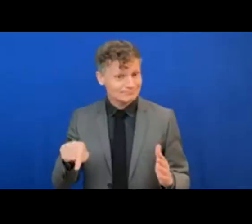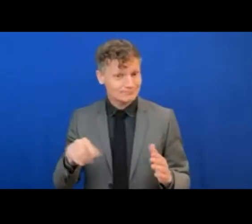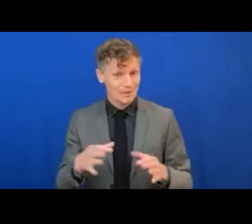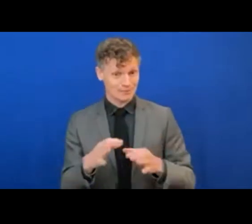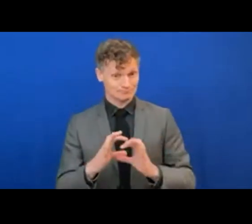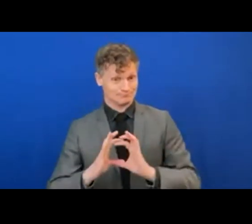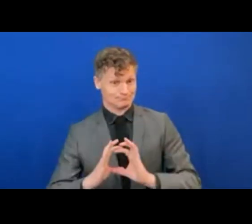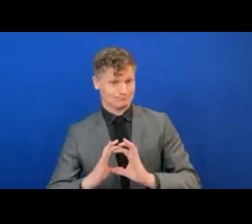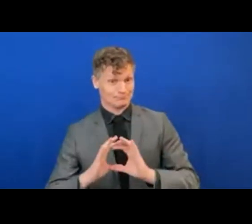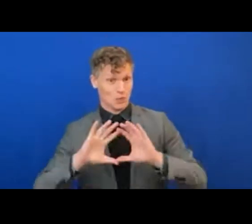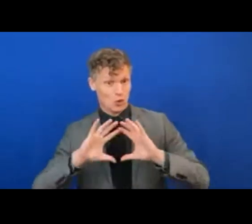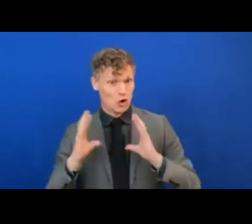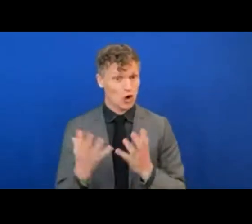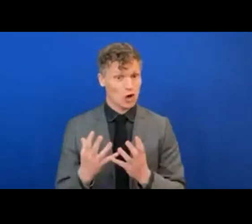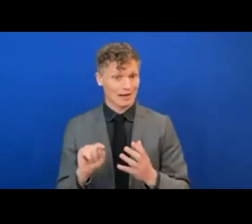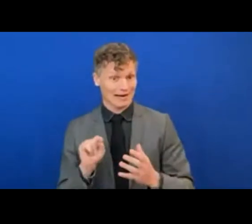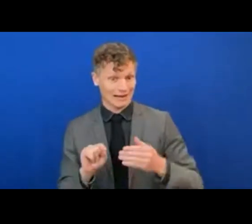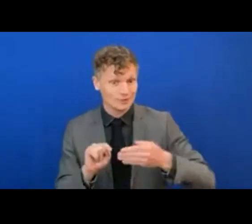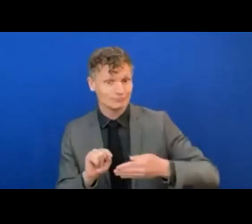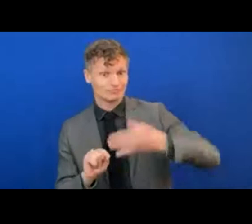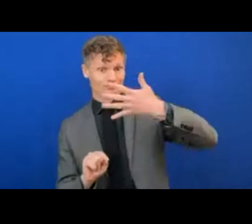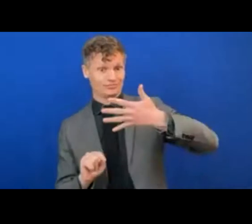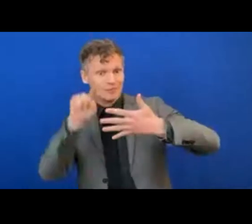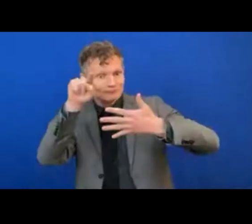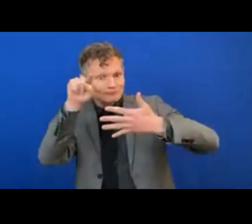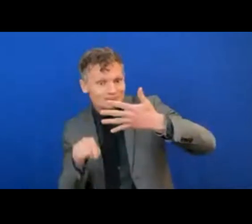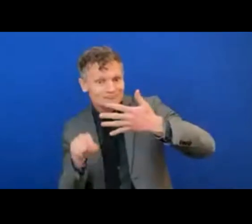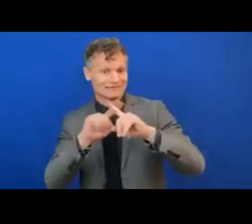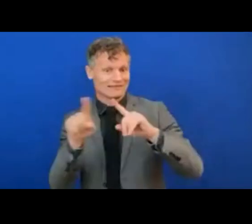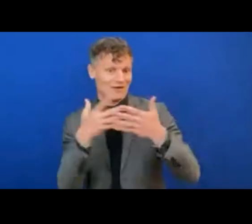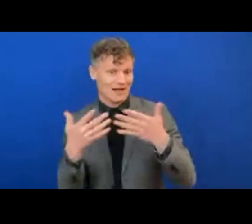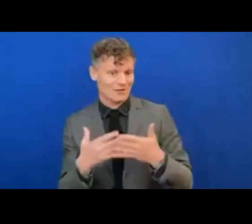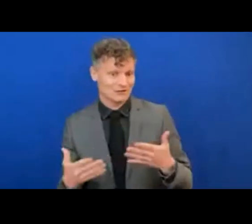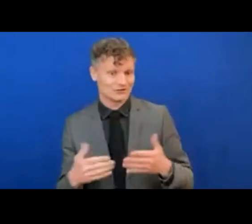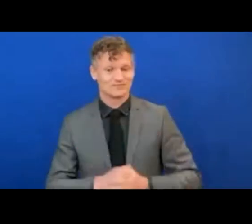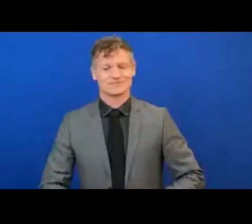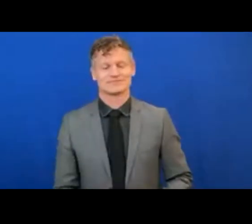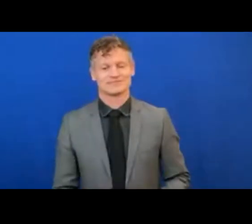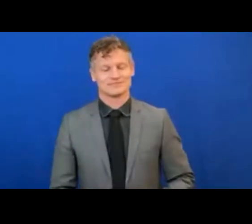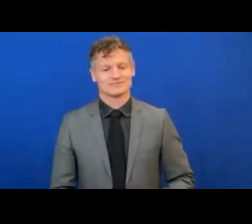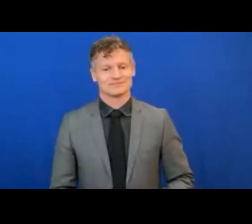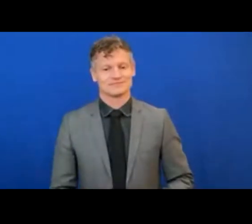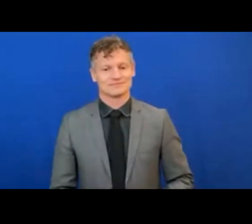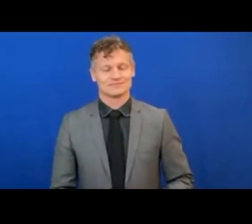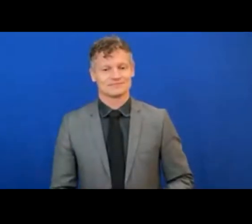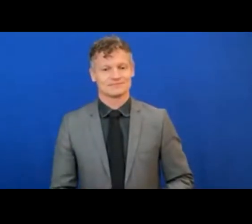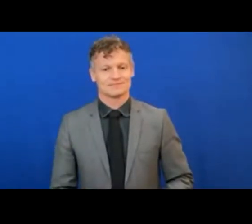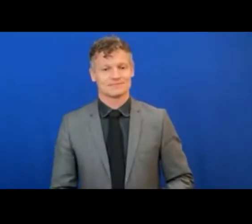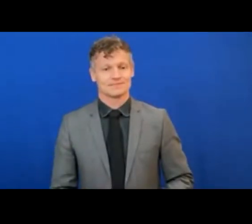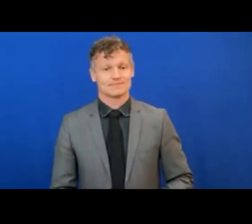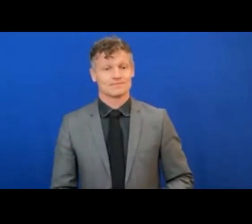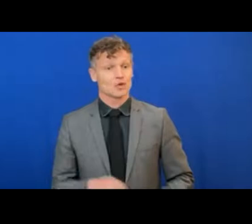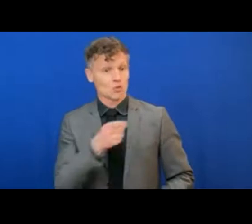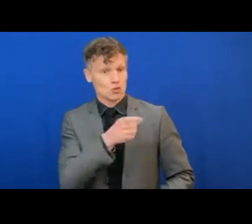right of on the Zoom interface bar at the bottom, and select the language you'd like to hear. If you want to hear the